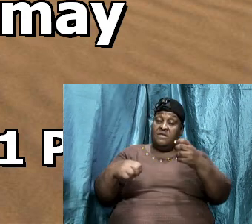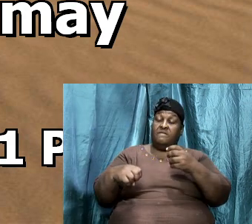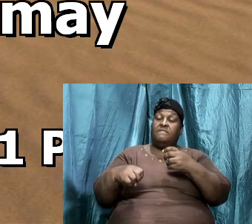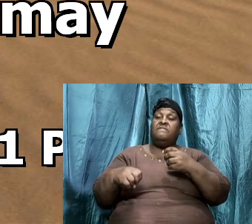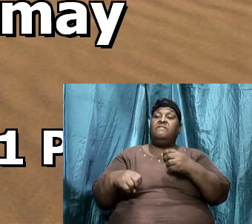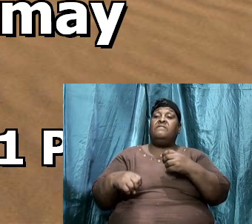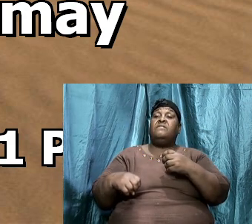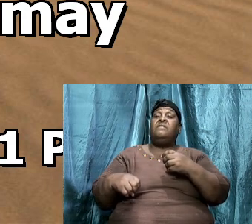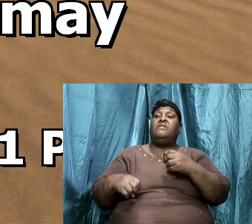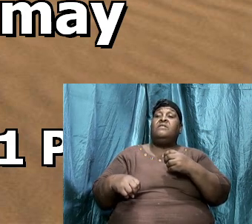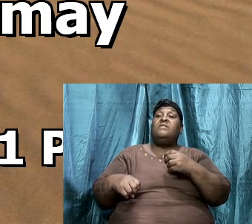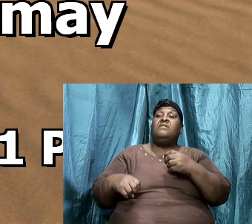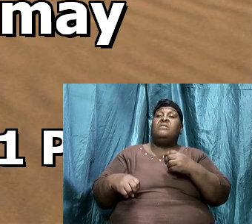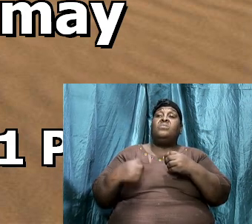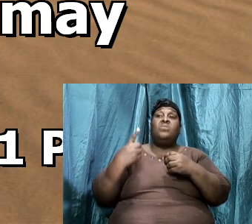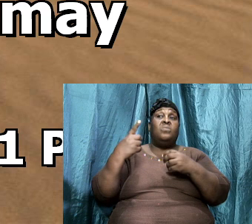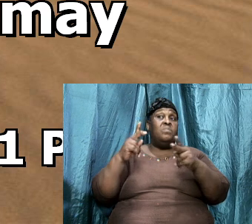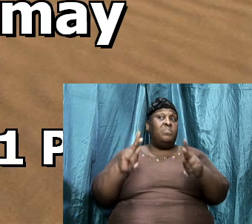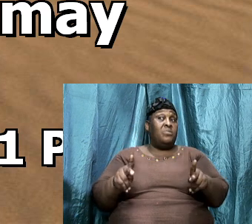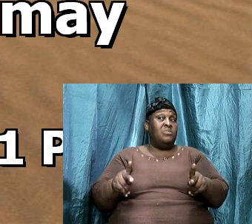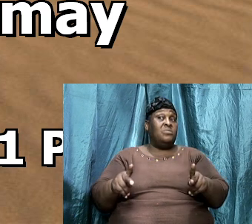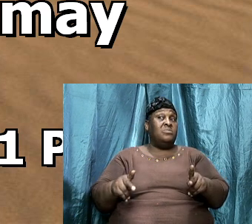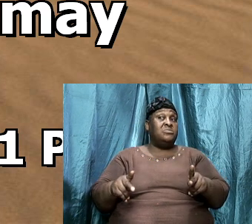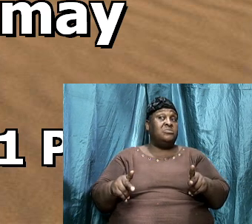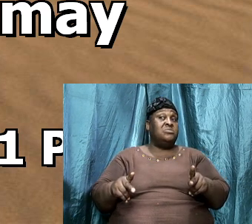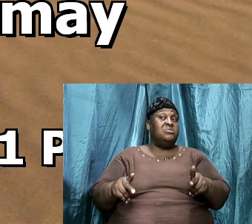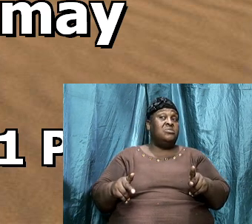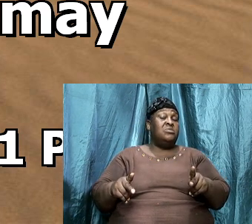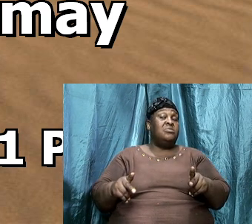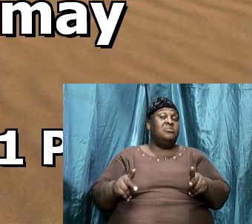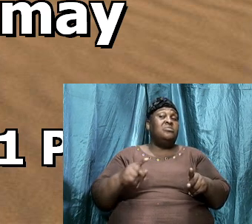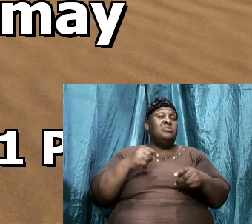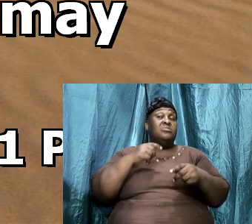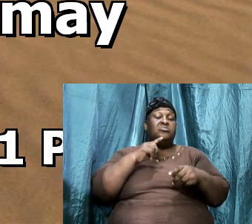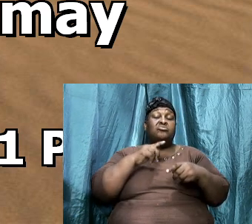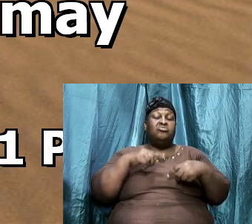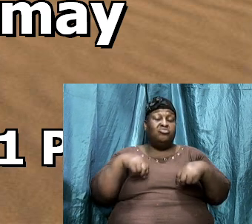the only person that is trying to compete with Christ is Satan.